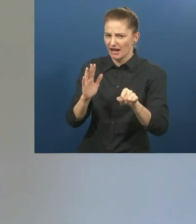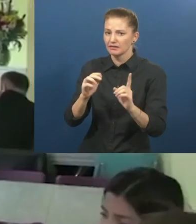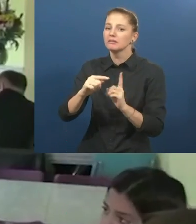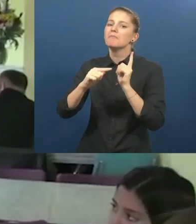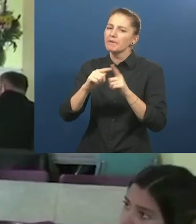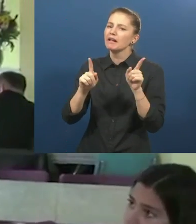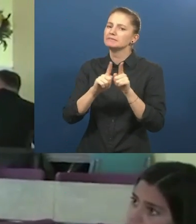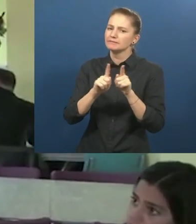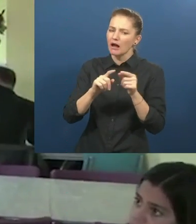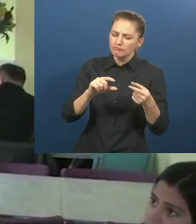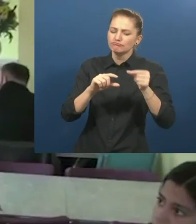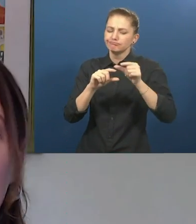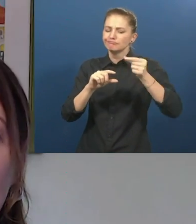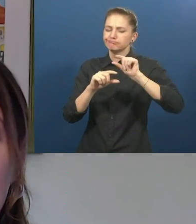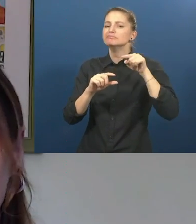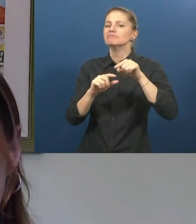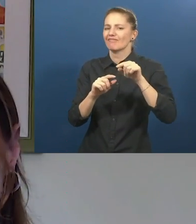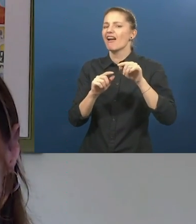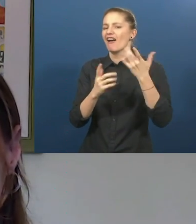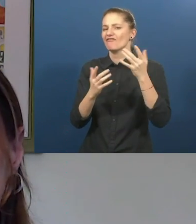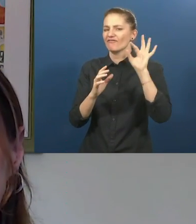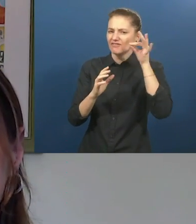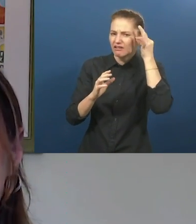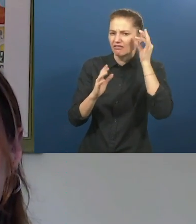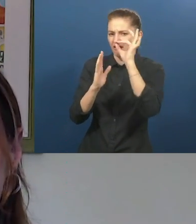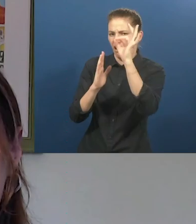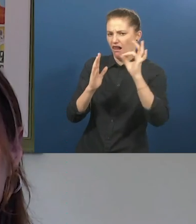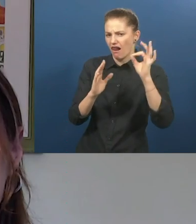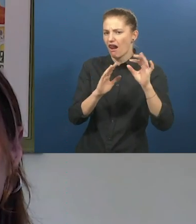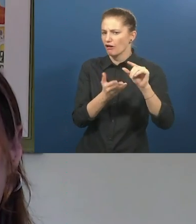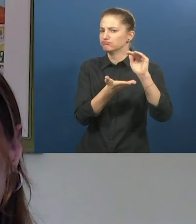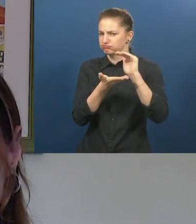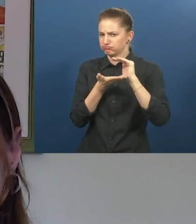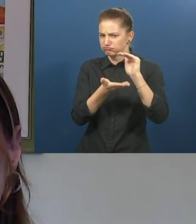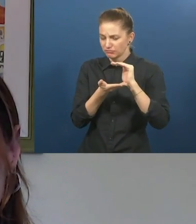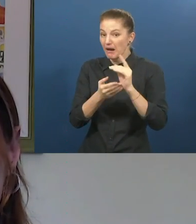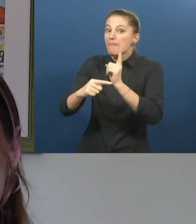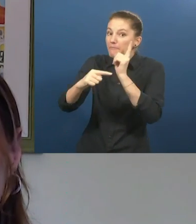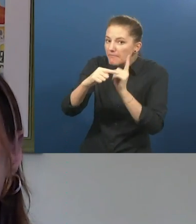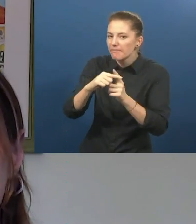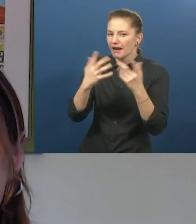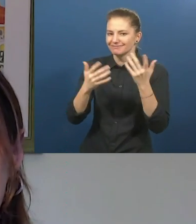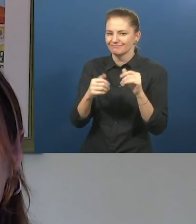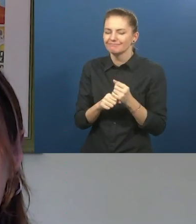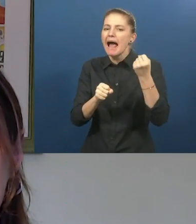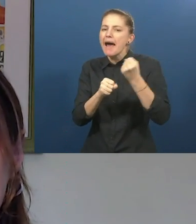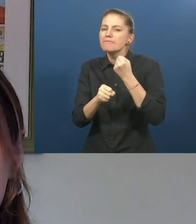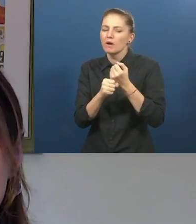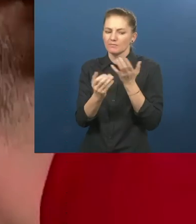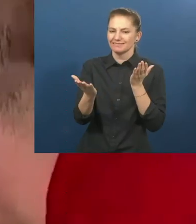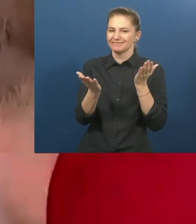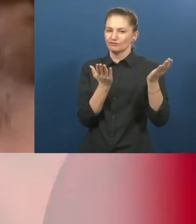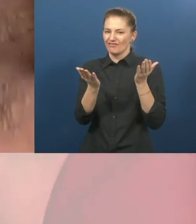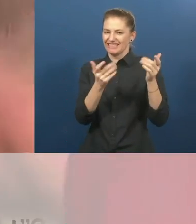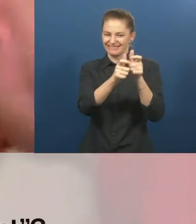from state government entities. And then beyond that, we have a couple of federal grants and then some contracts directly with employment service agencies as